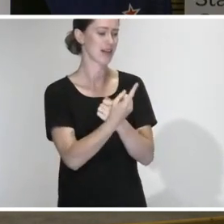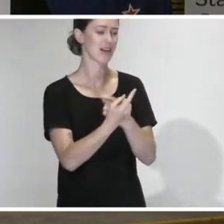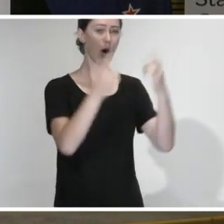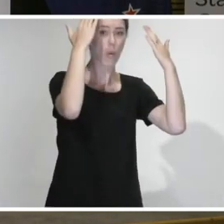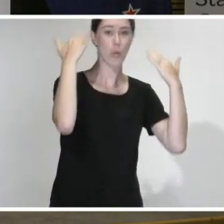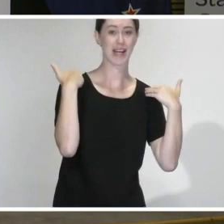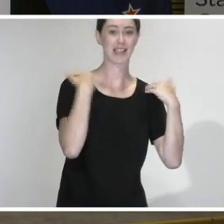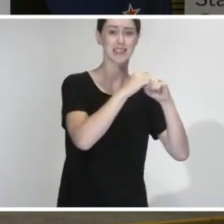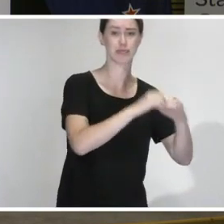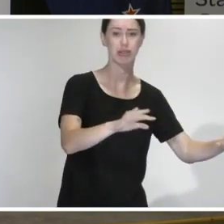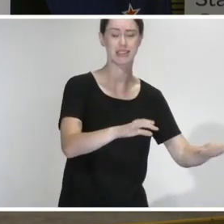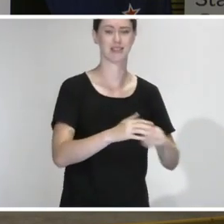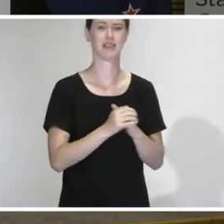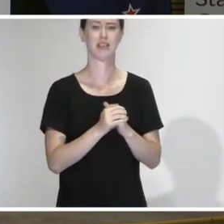weddings,